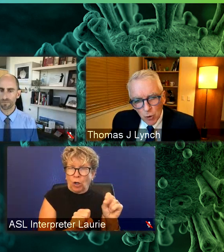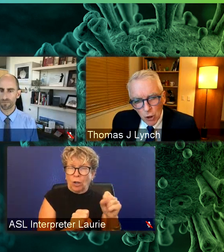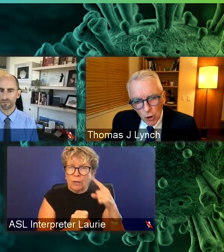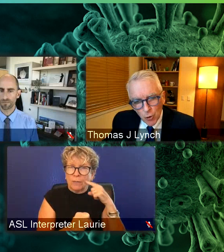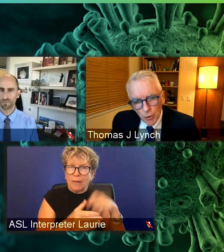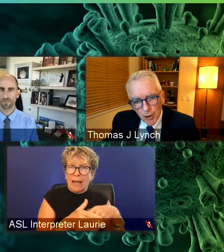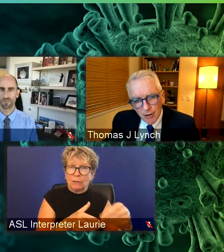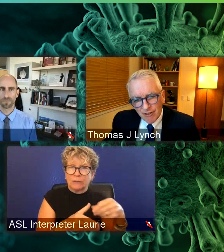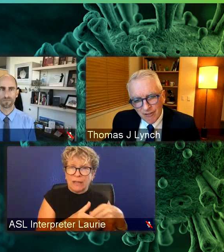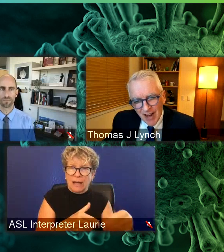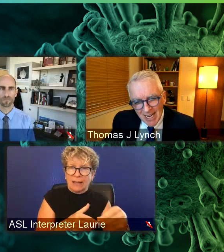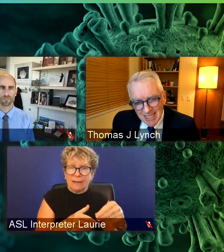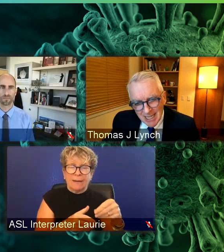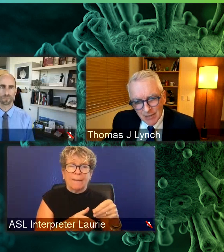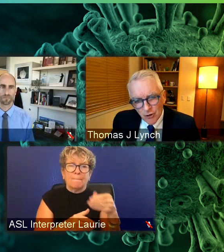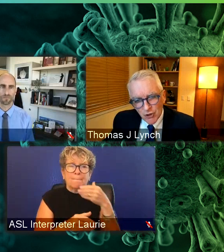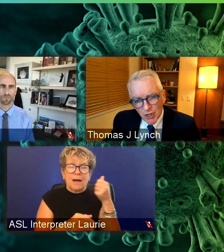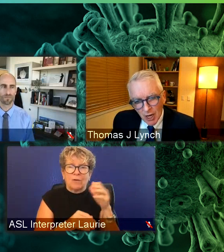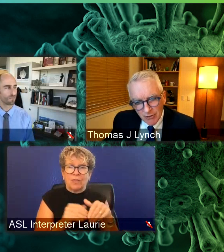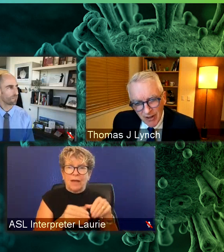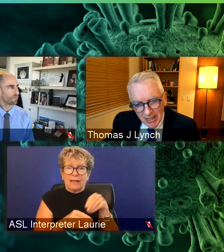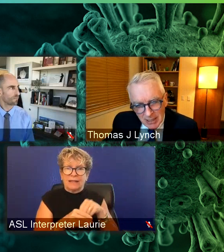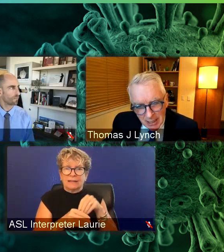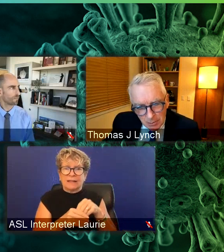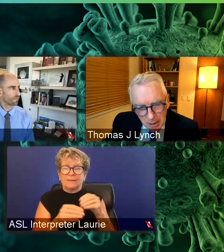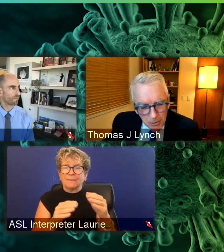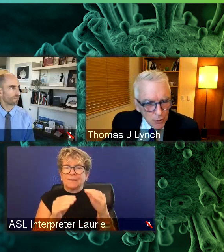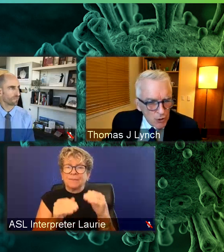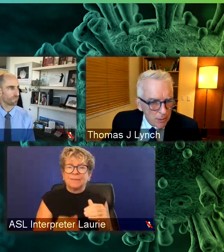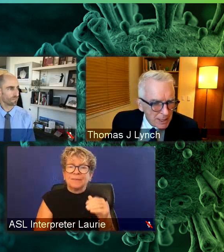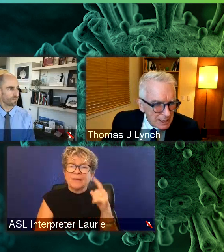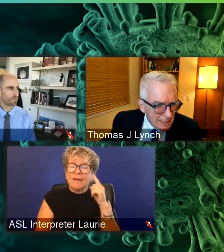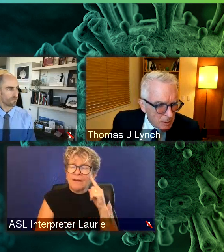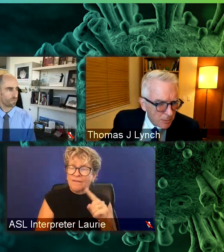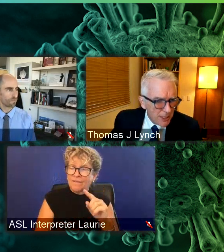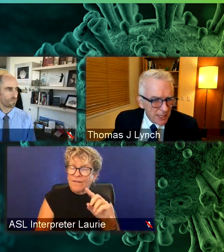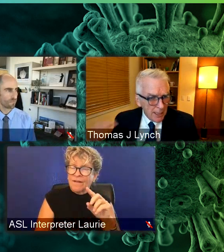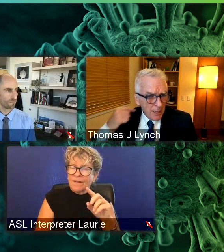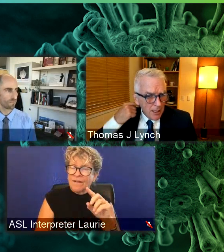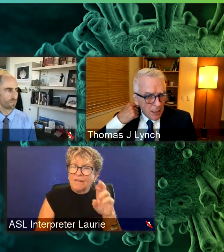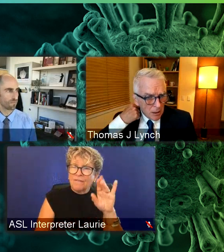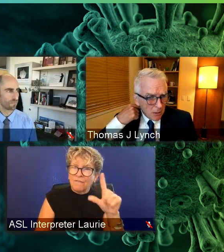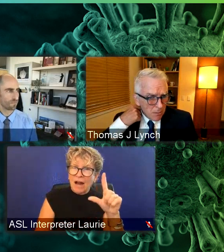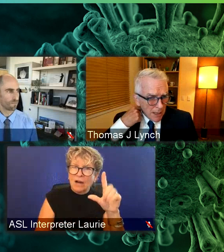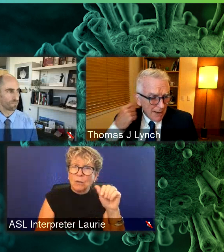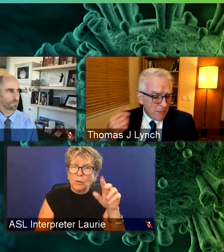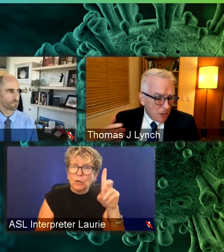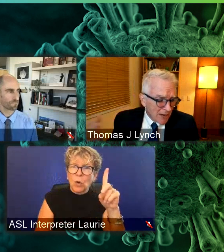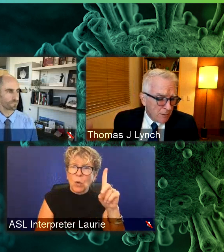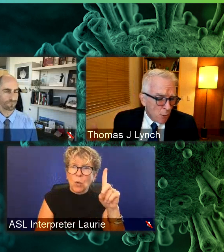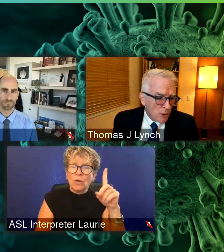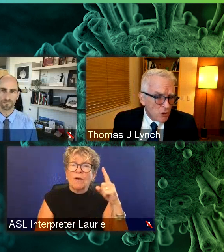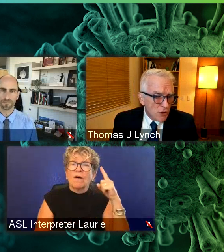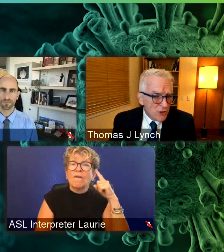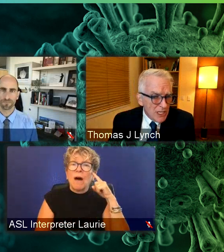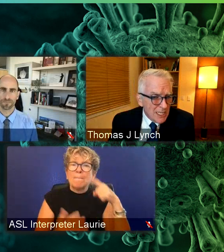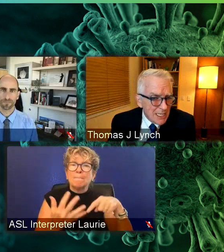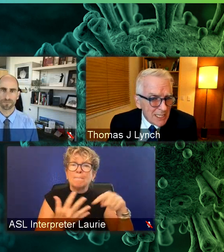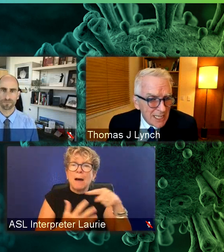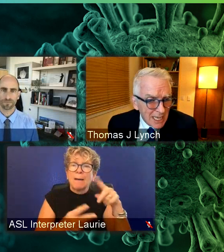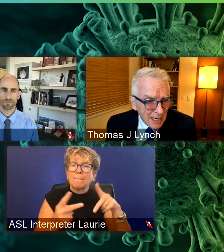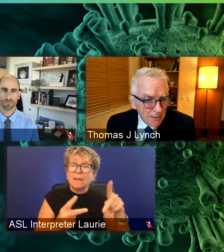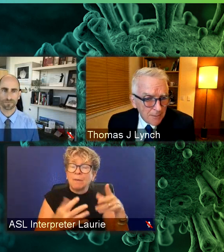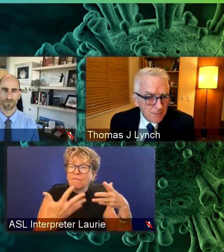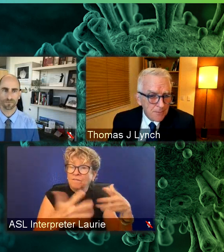viral load for vaccinated versus unvaccinated people. This was something that seemed to play, have a lot of importance to the